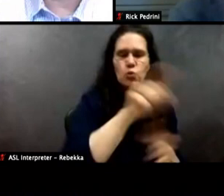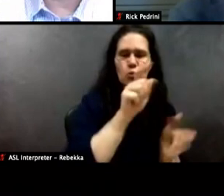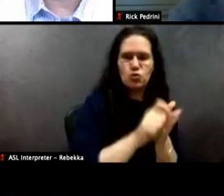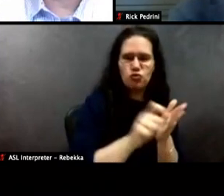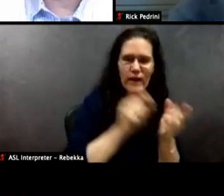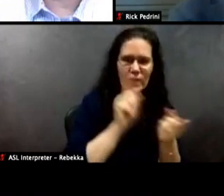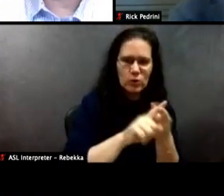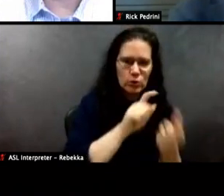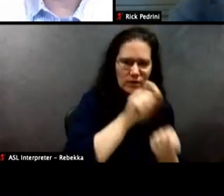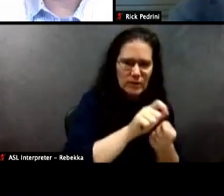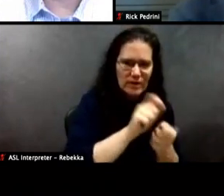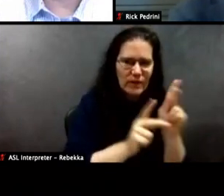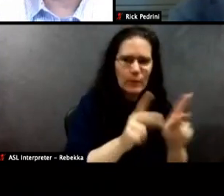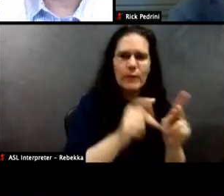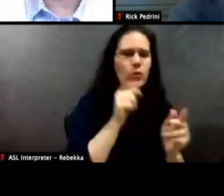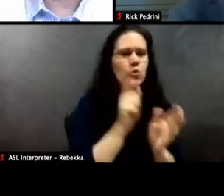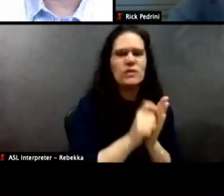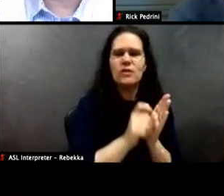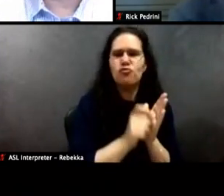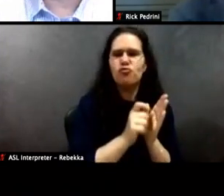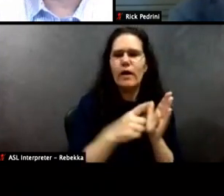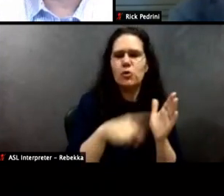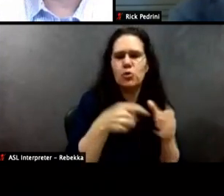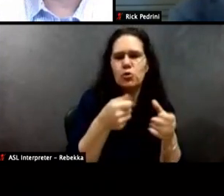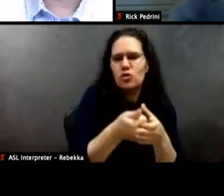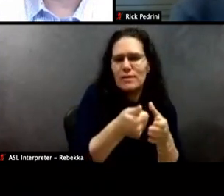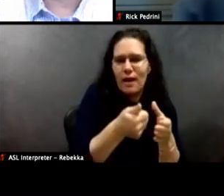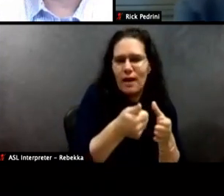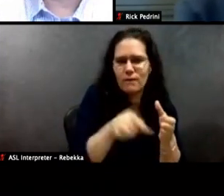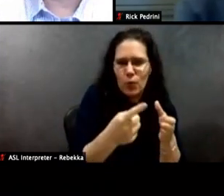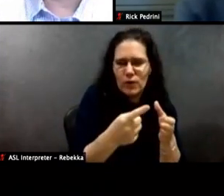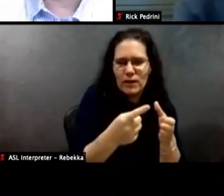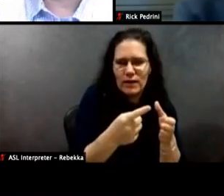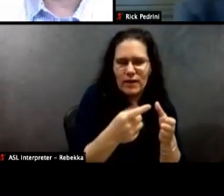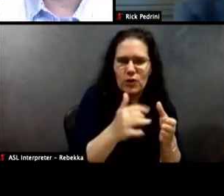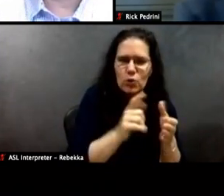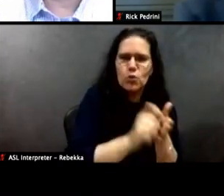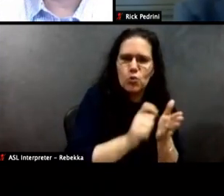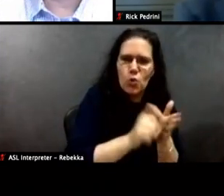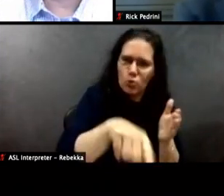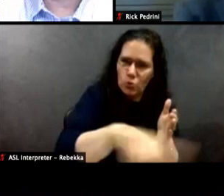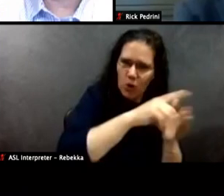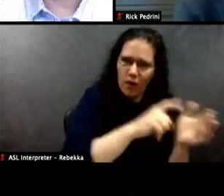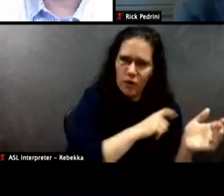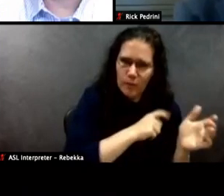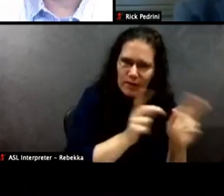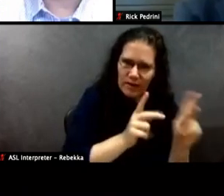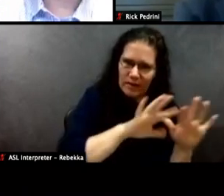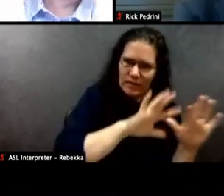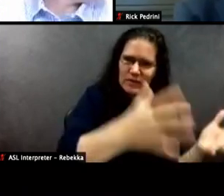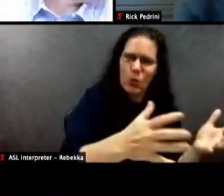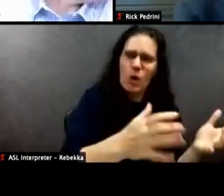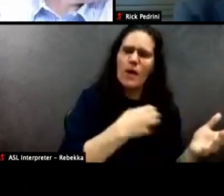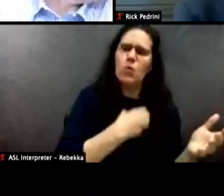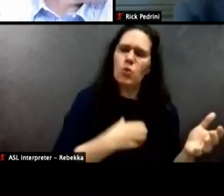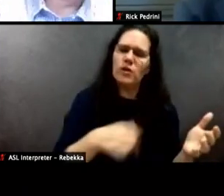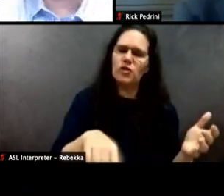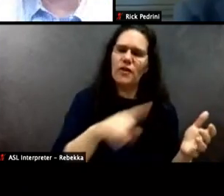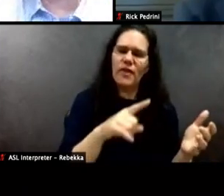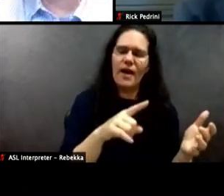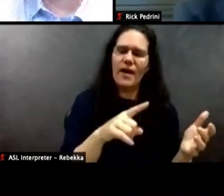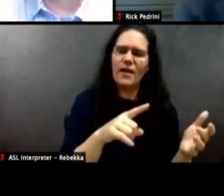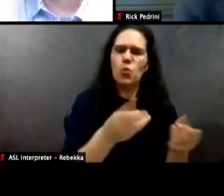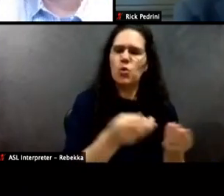And so I want there to be no such audience for those kinds of writings. Right. Whether it's in Arlington or Massachusetts or in this country. Right. And